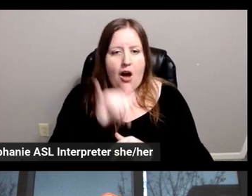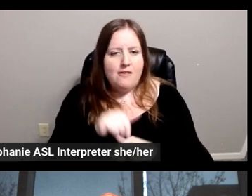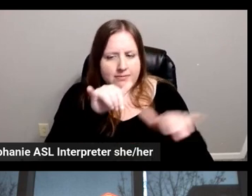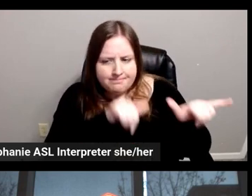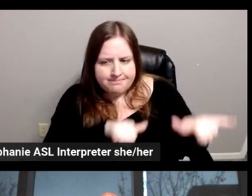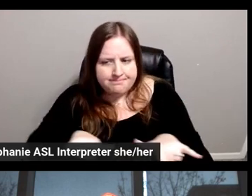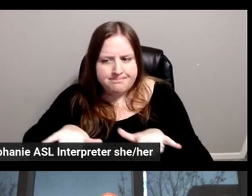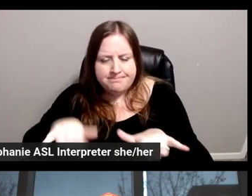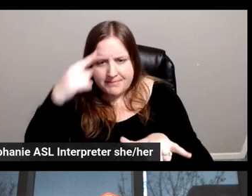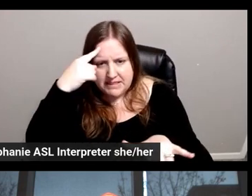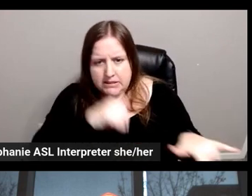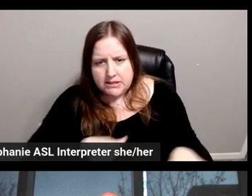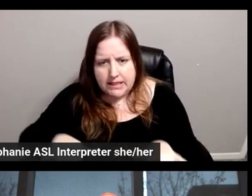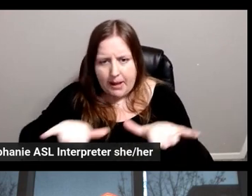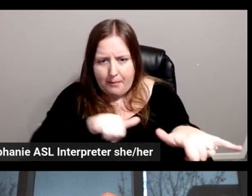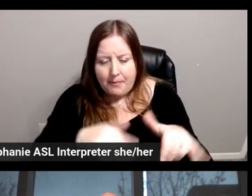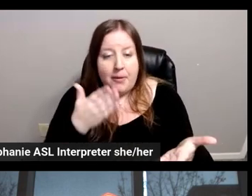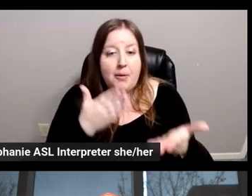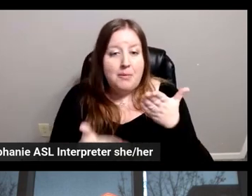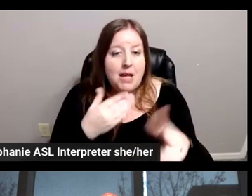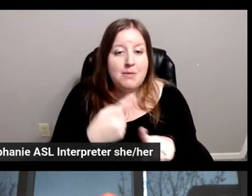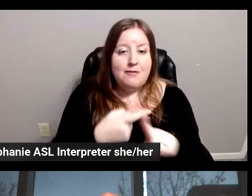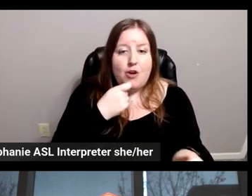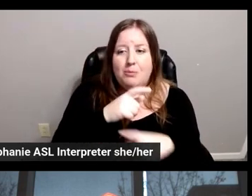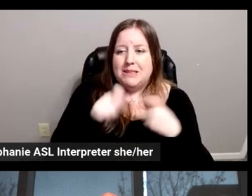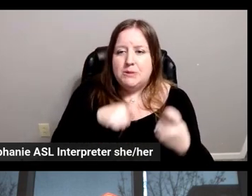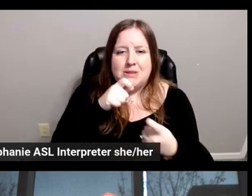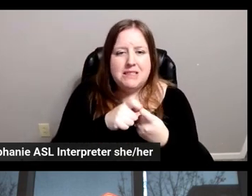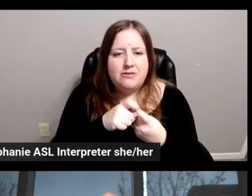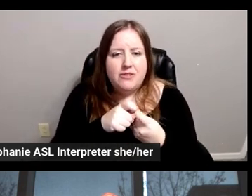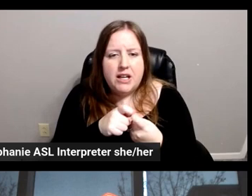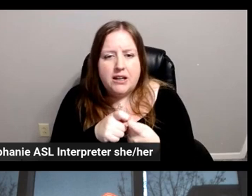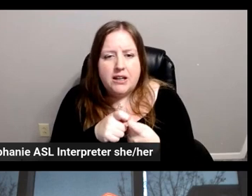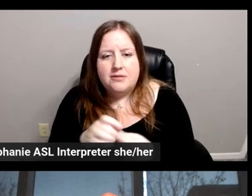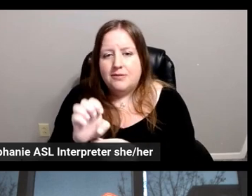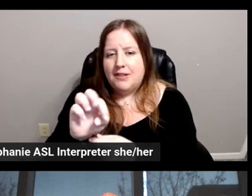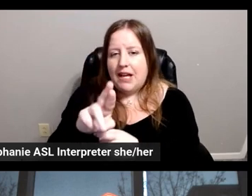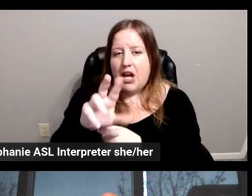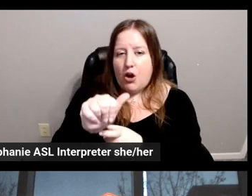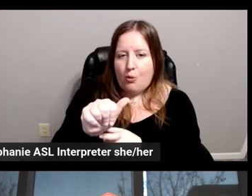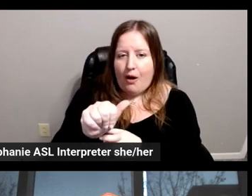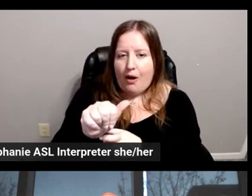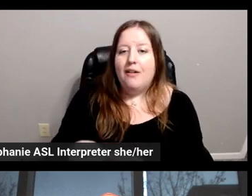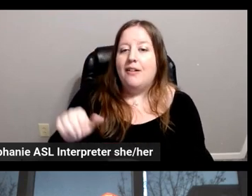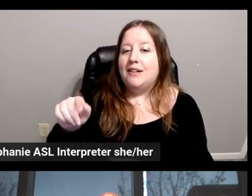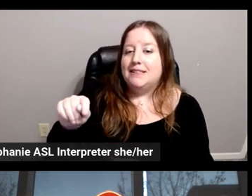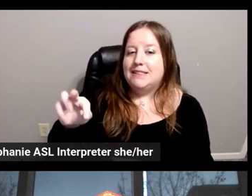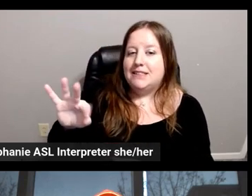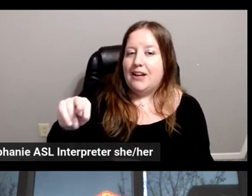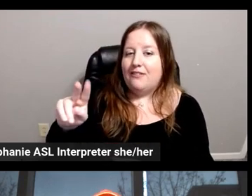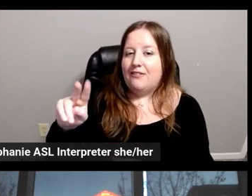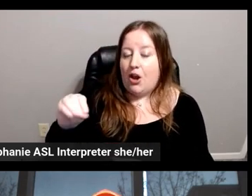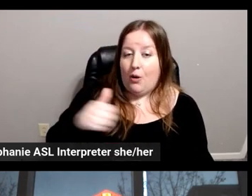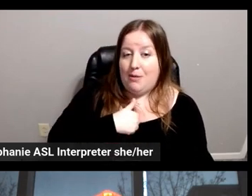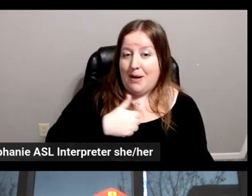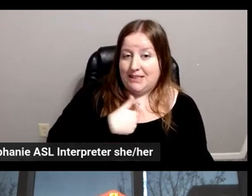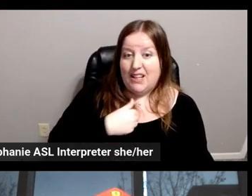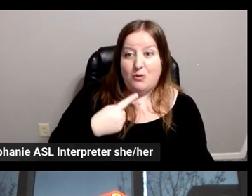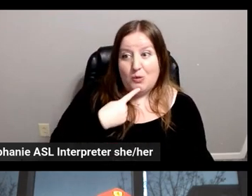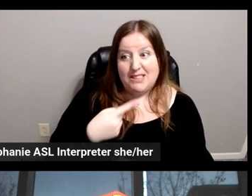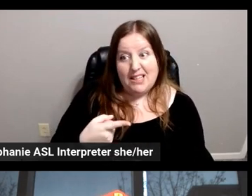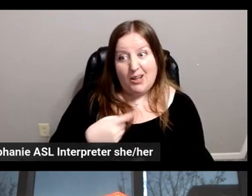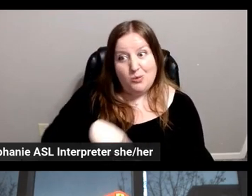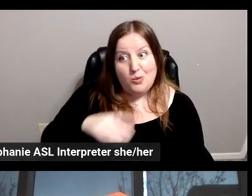T4C. T4C that might be coming from a certain era. Stefano and I think we've already said we're